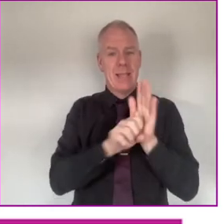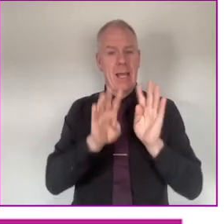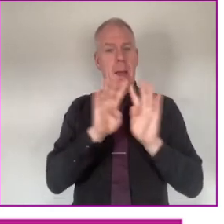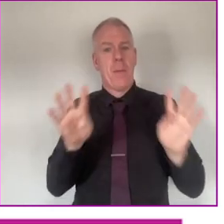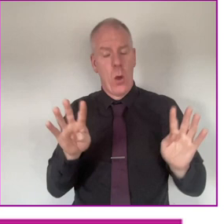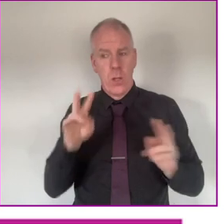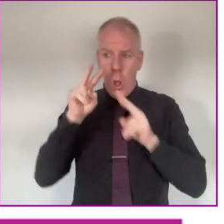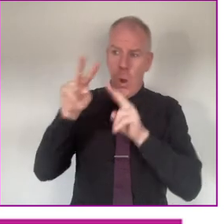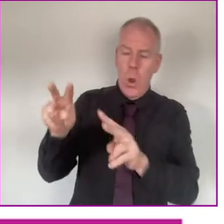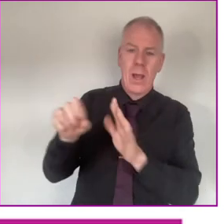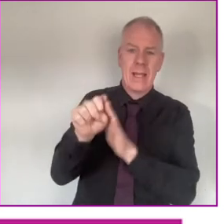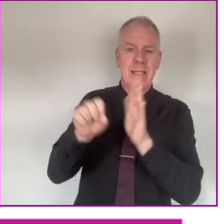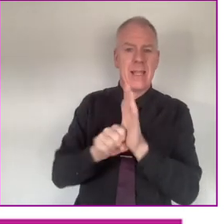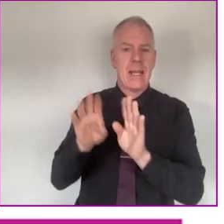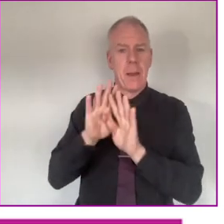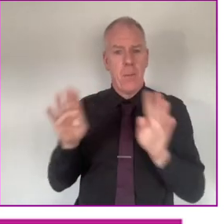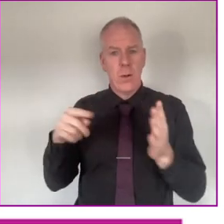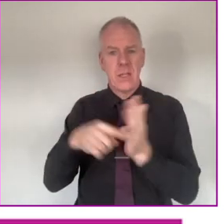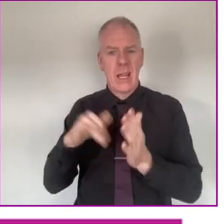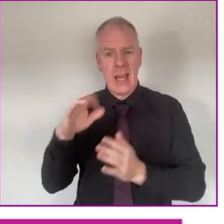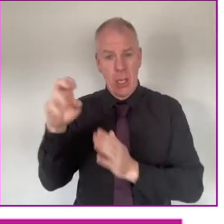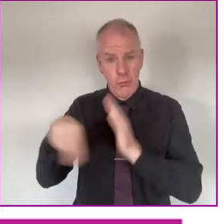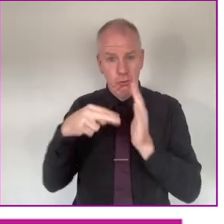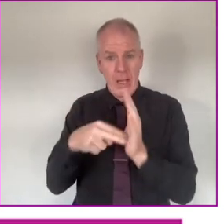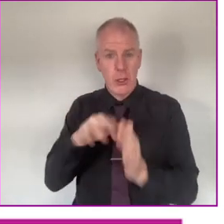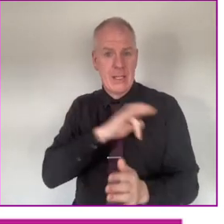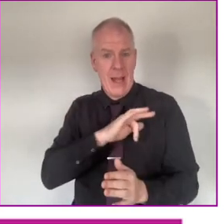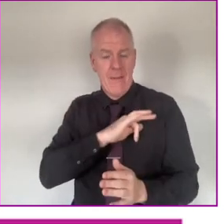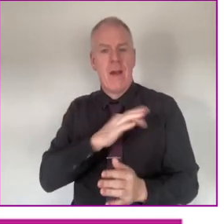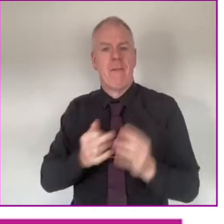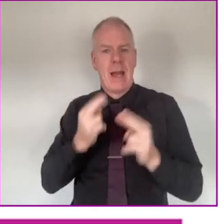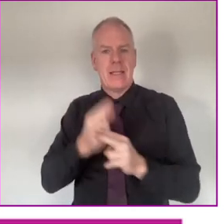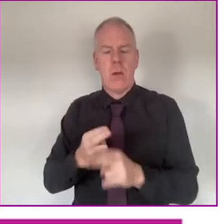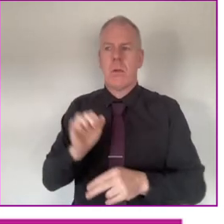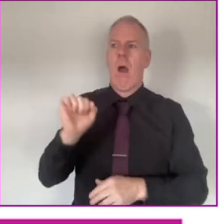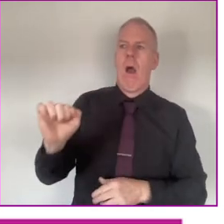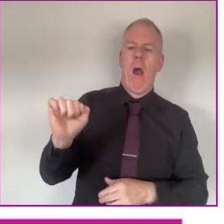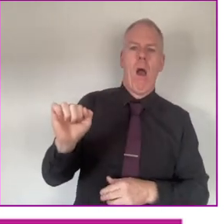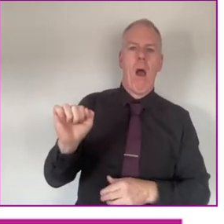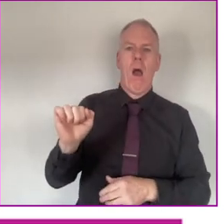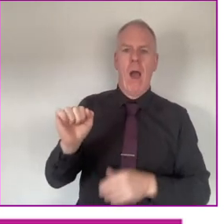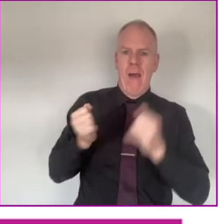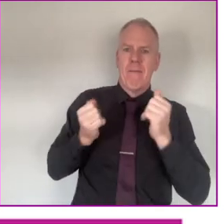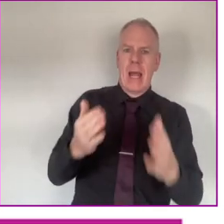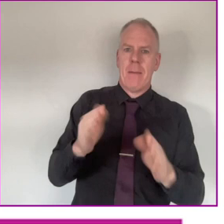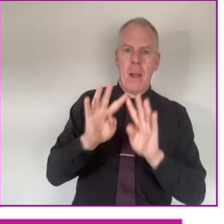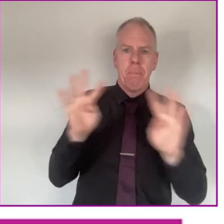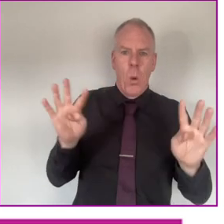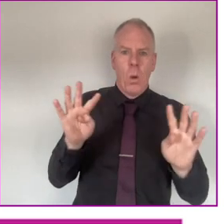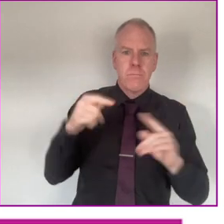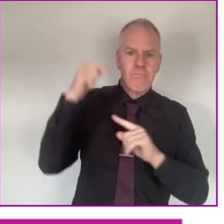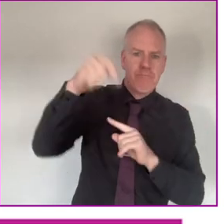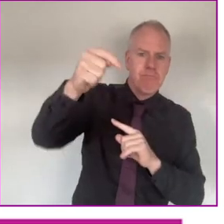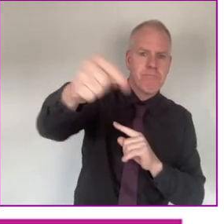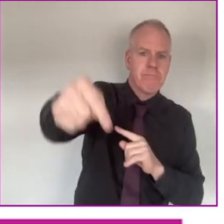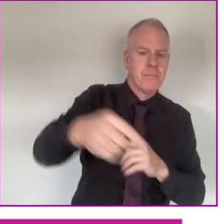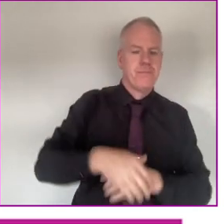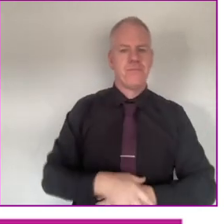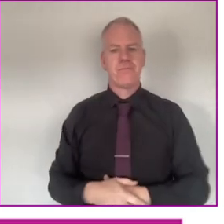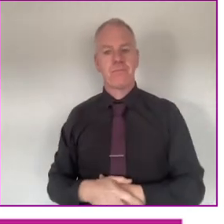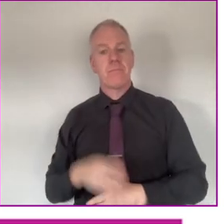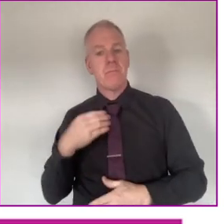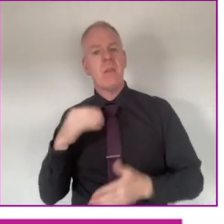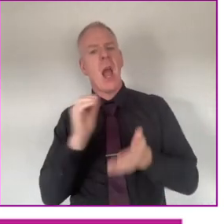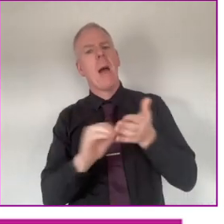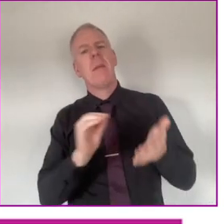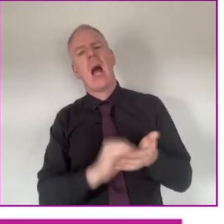appointed to a state board. To look at stateboards.ie. And register to find out what sort of positions are coming up in state